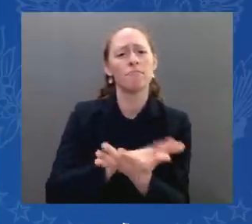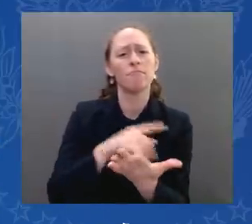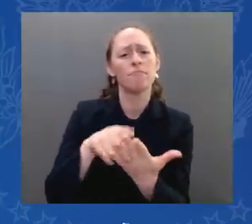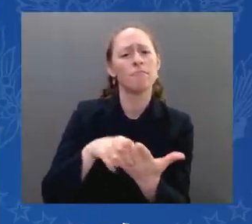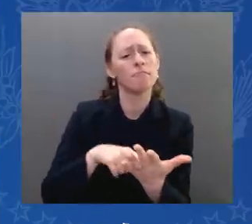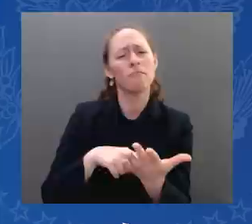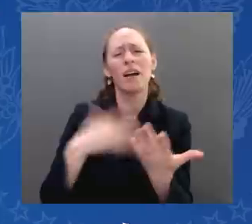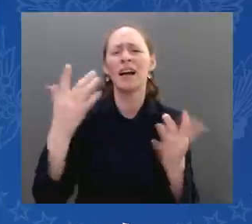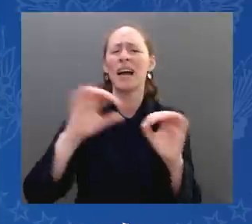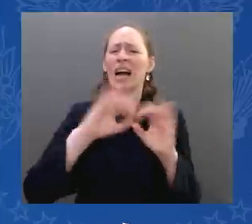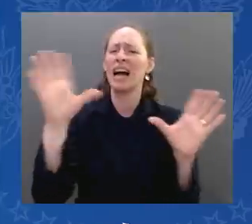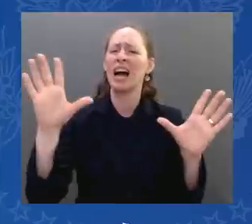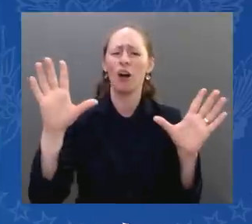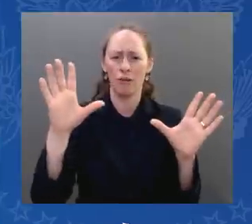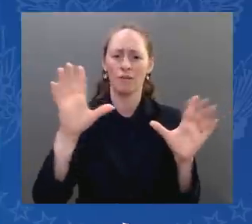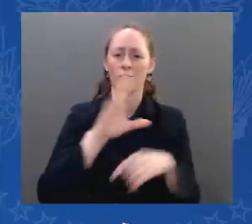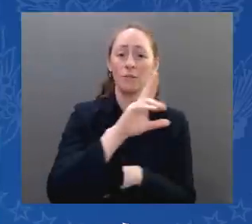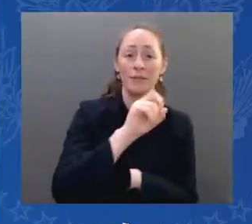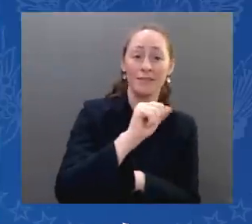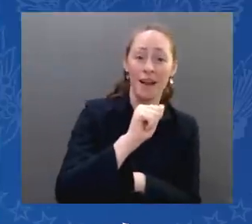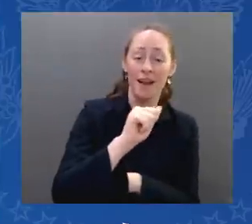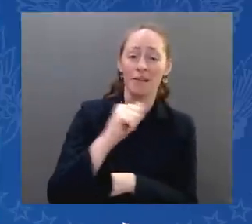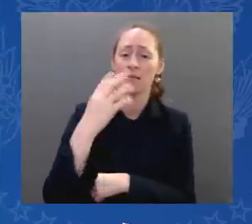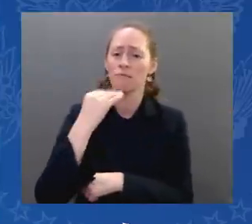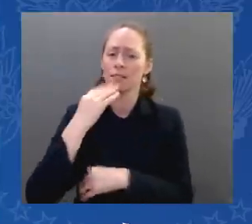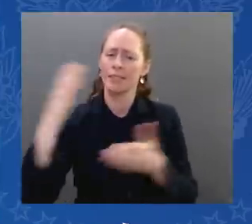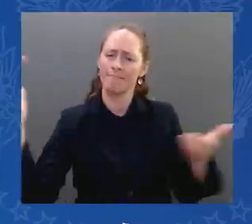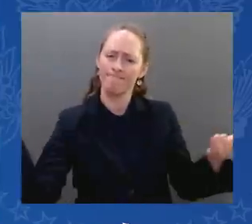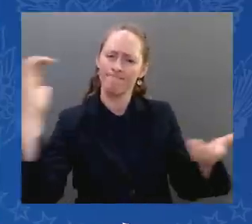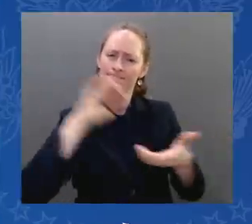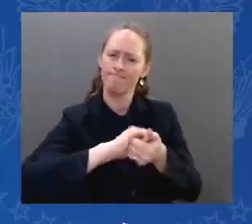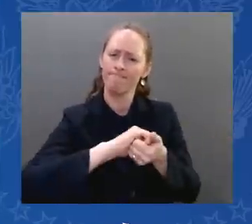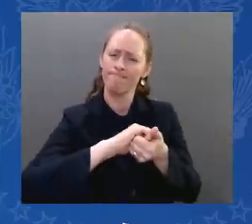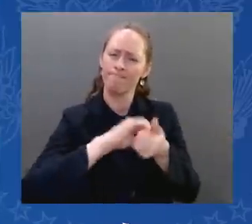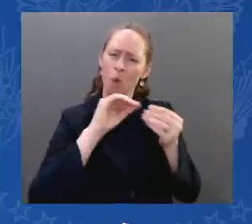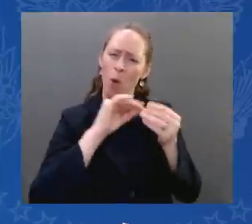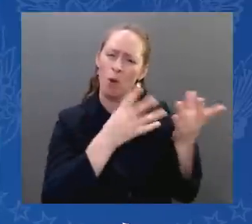based on shared values and a shared vision.